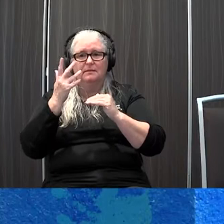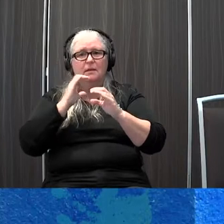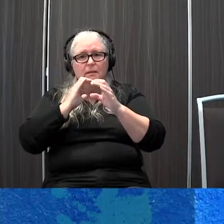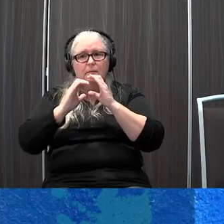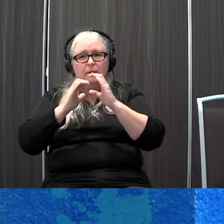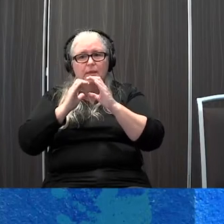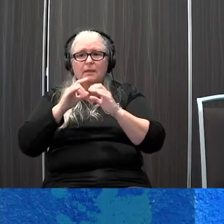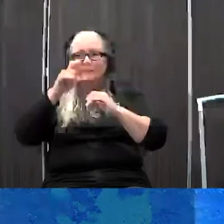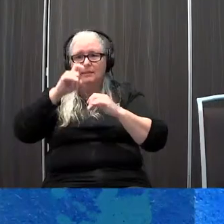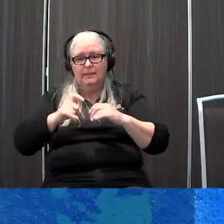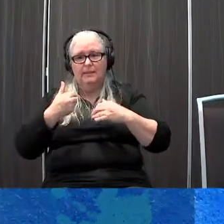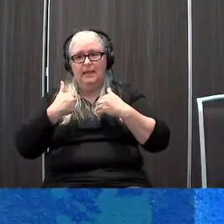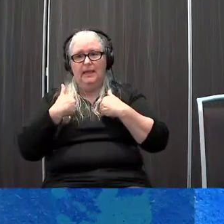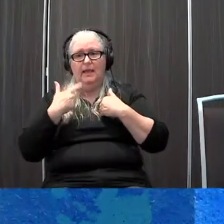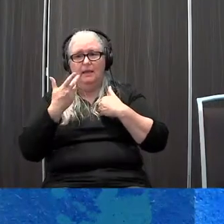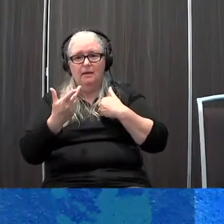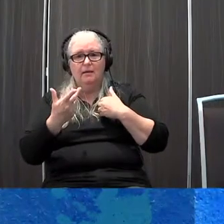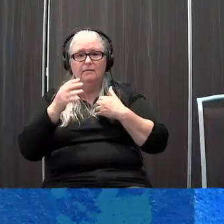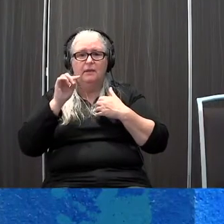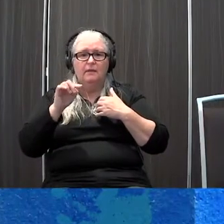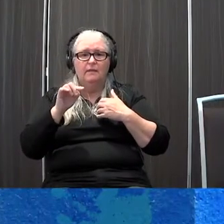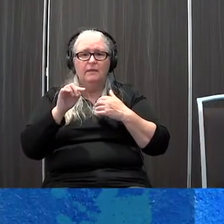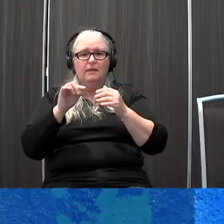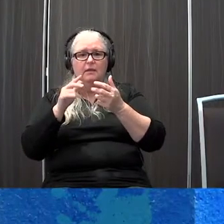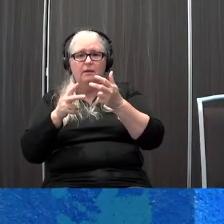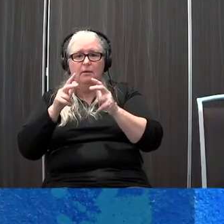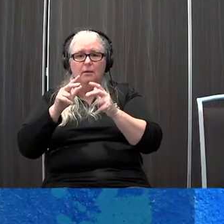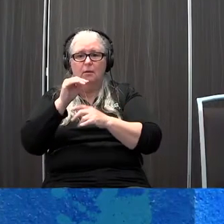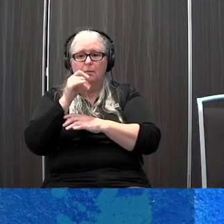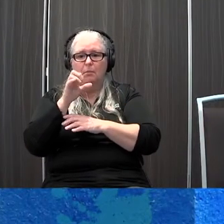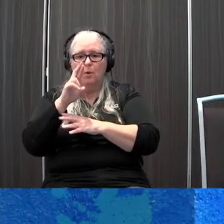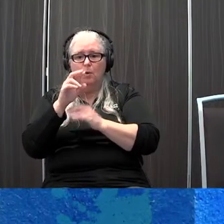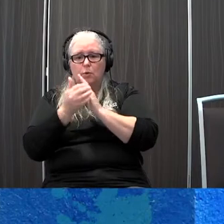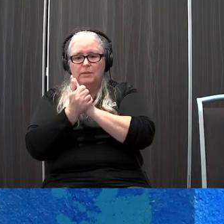have the fine motor skills to be able to participate in more advanced sign language